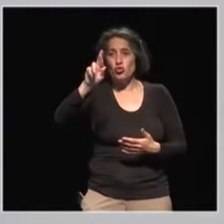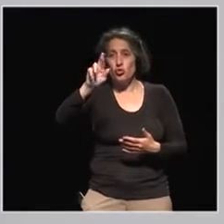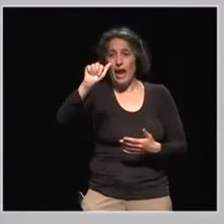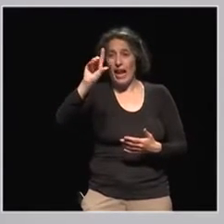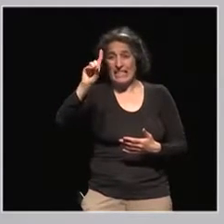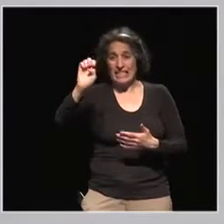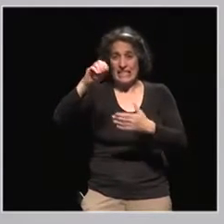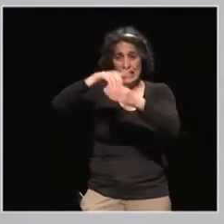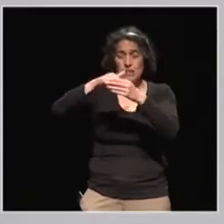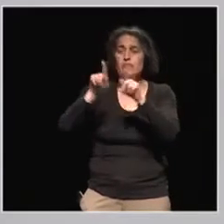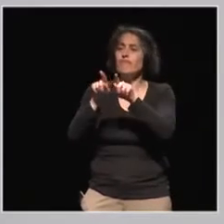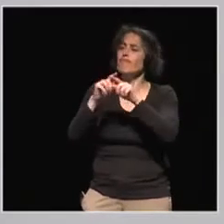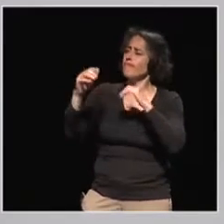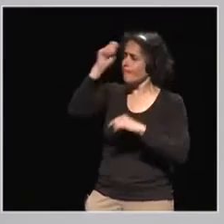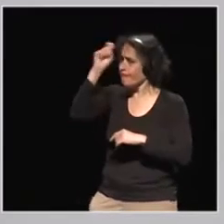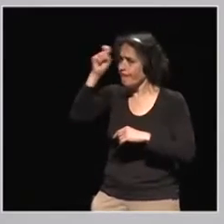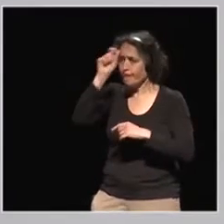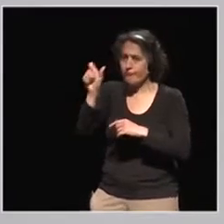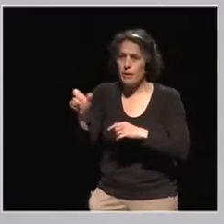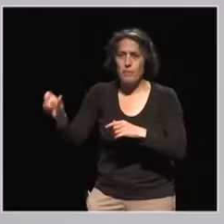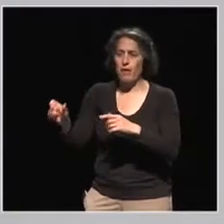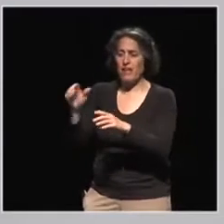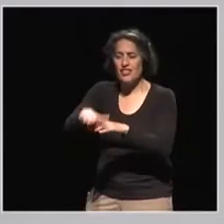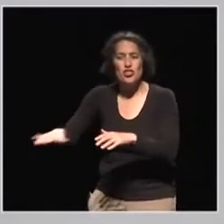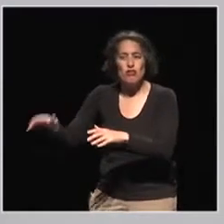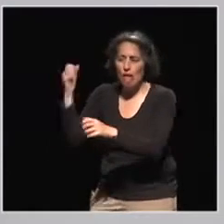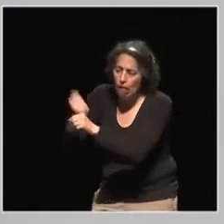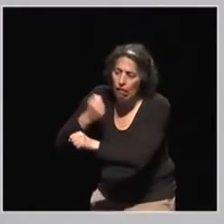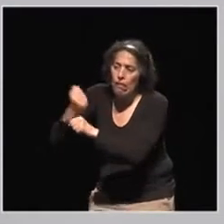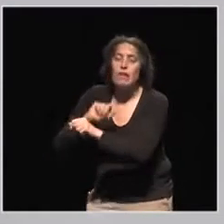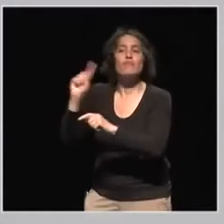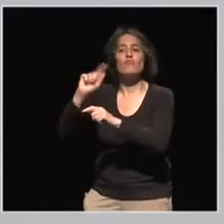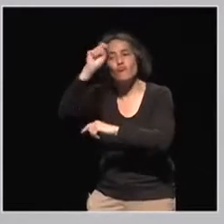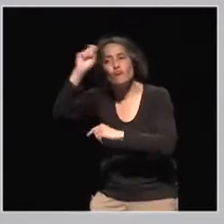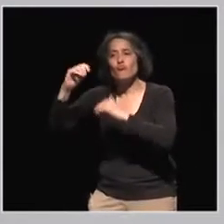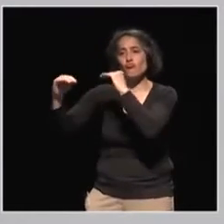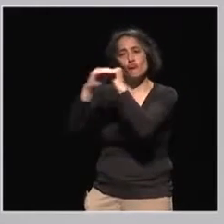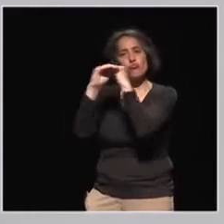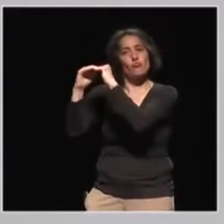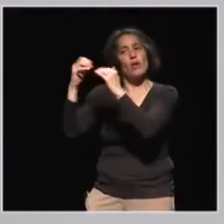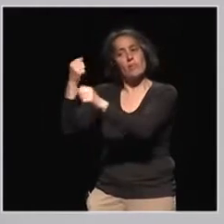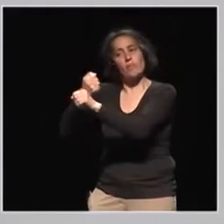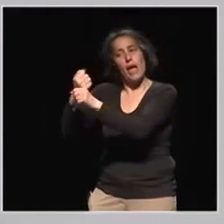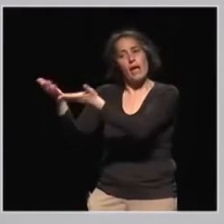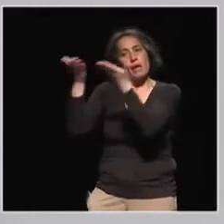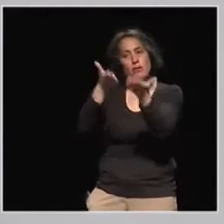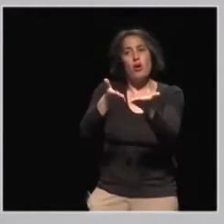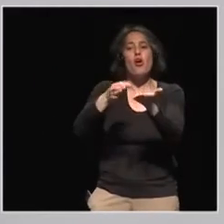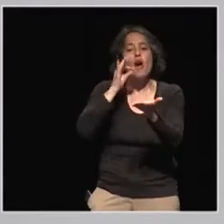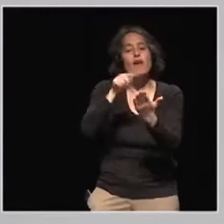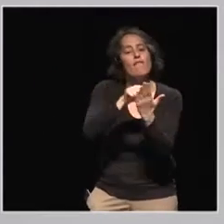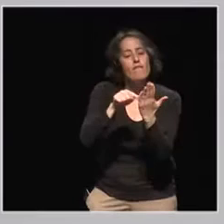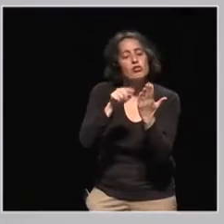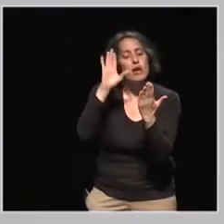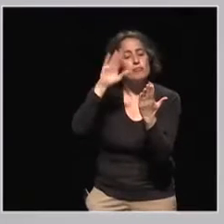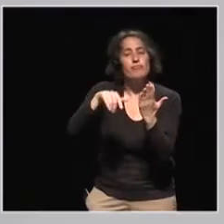came up with a song, There Are More Questions Than Answers. And I'm happy if I go home tonight and end